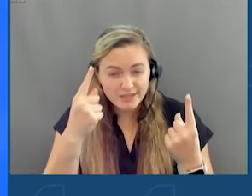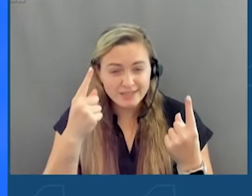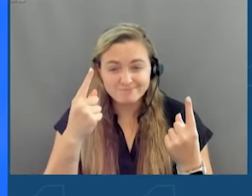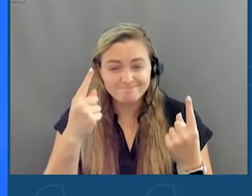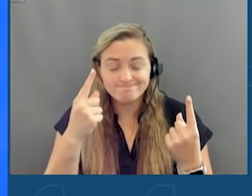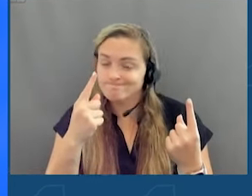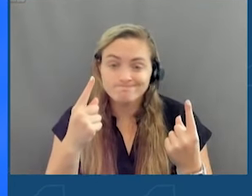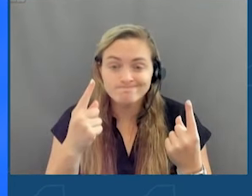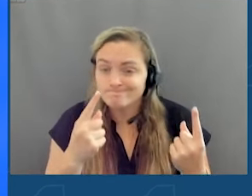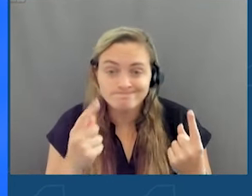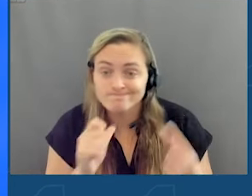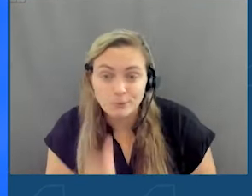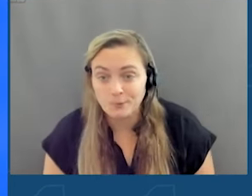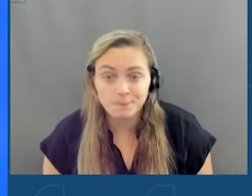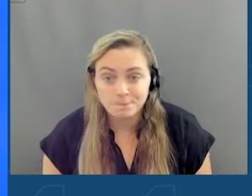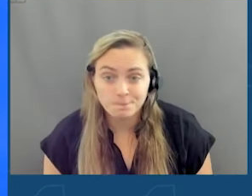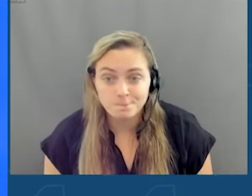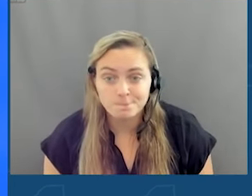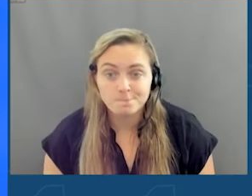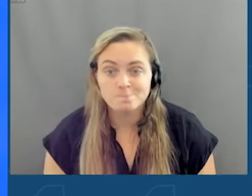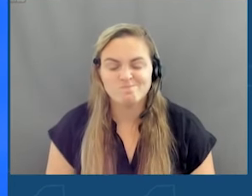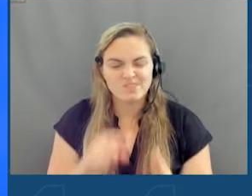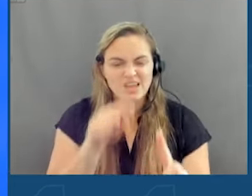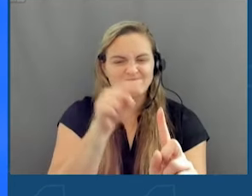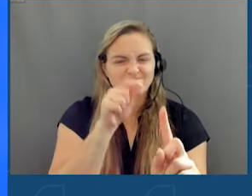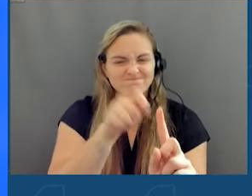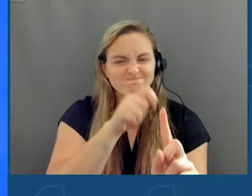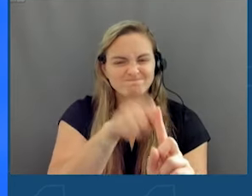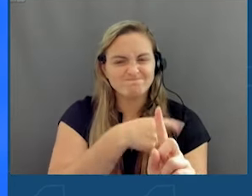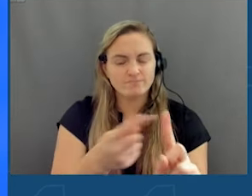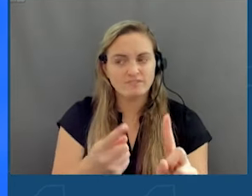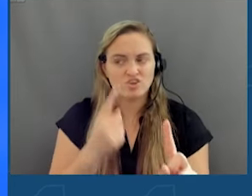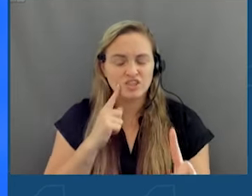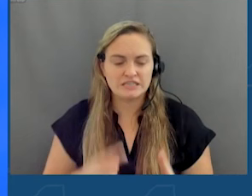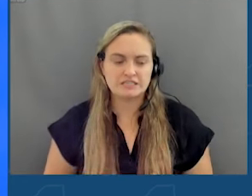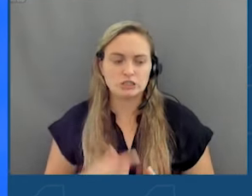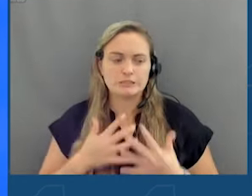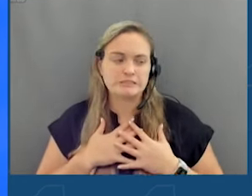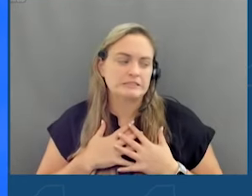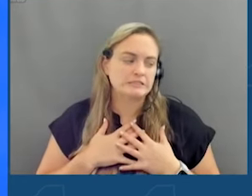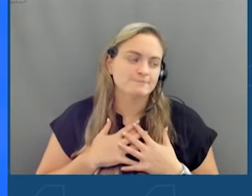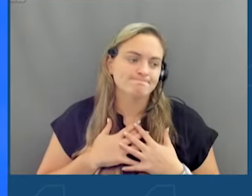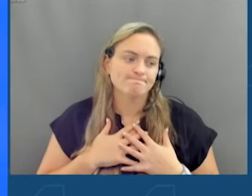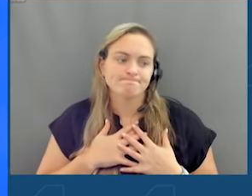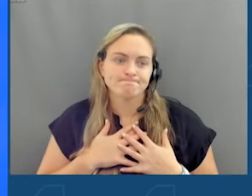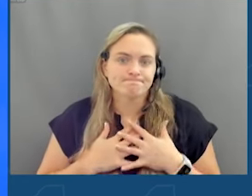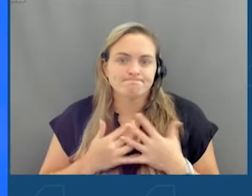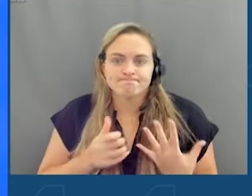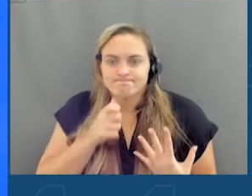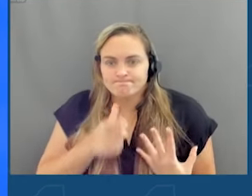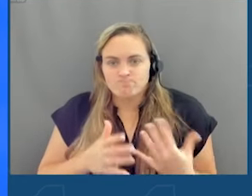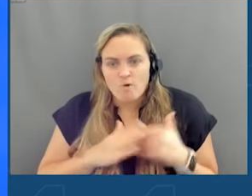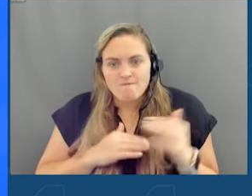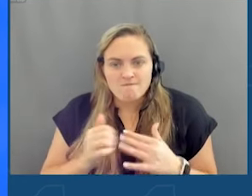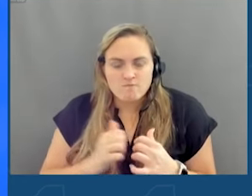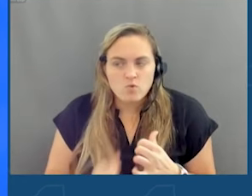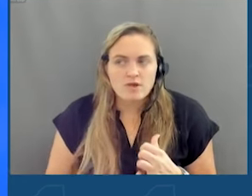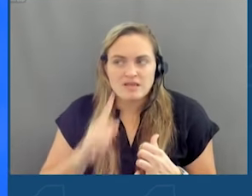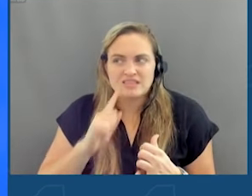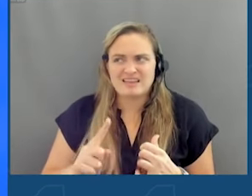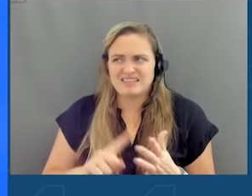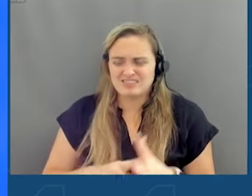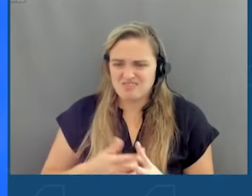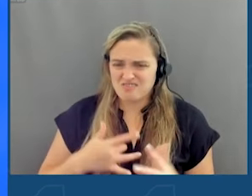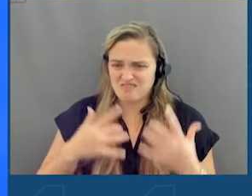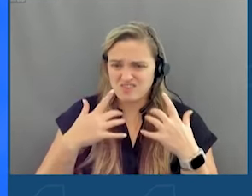algorithms are. They target our insecurities. And for these girls, it lifted them into depression and questioned their own